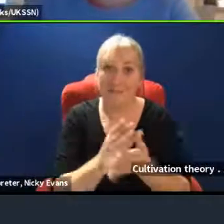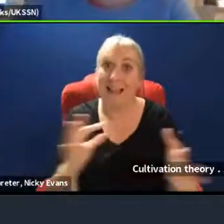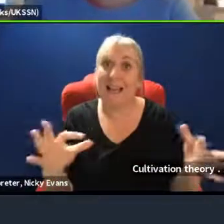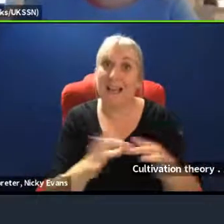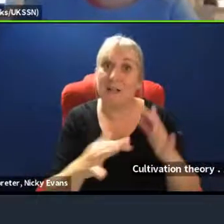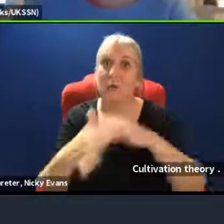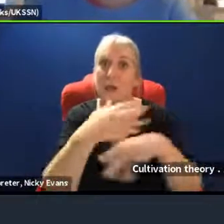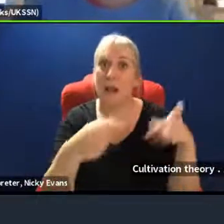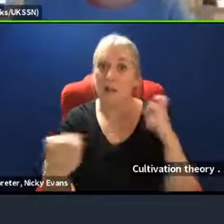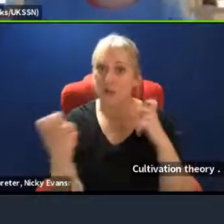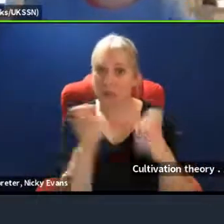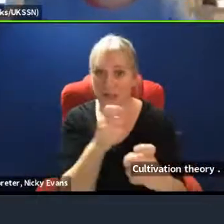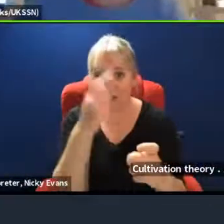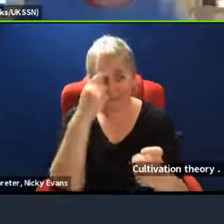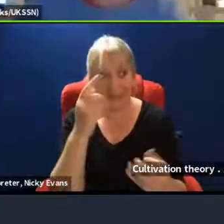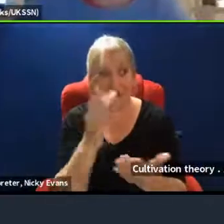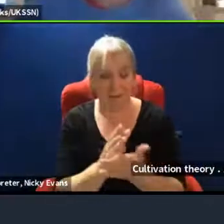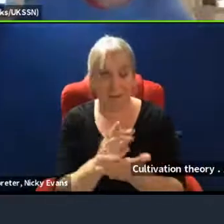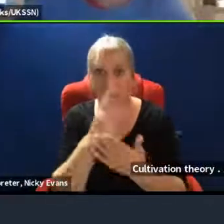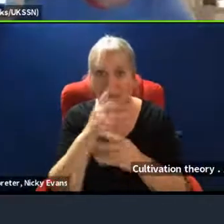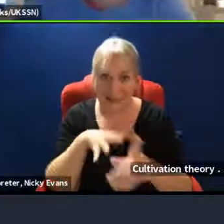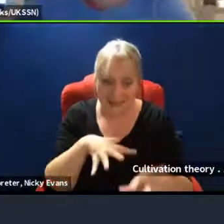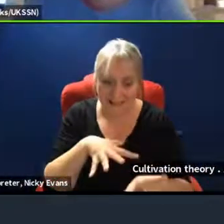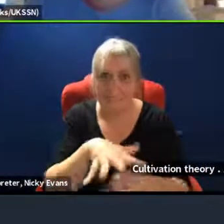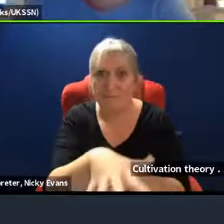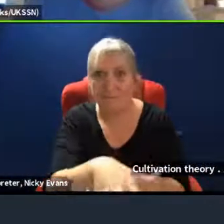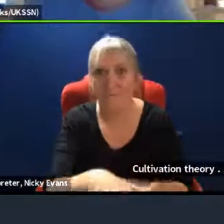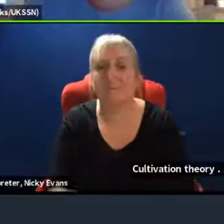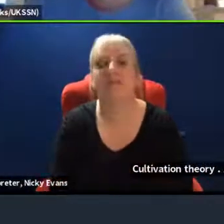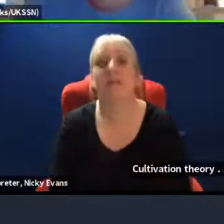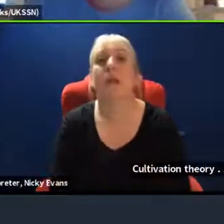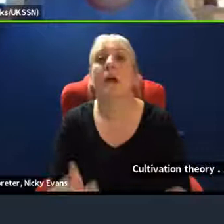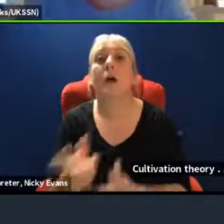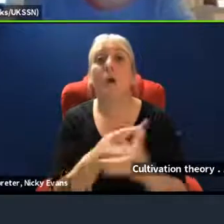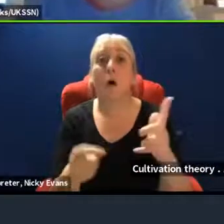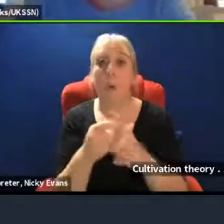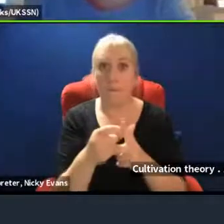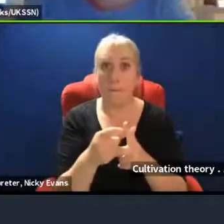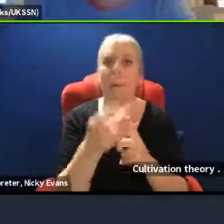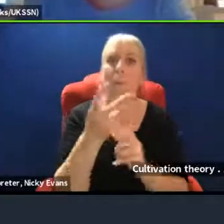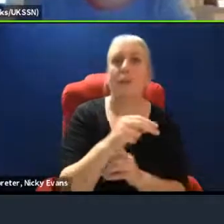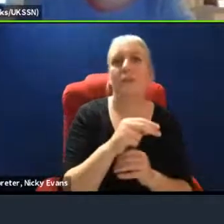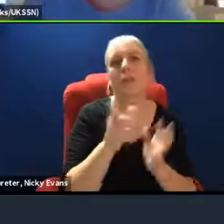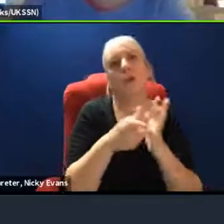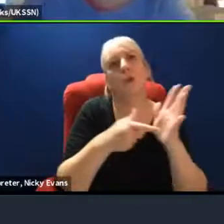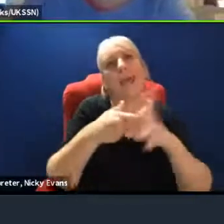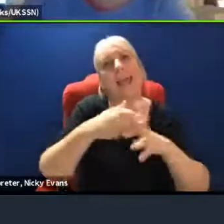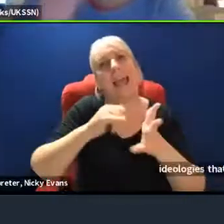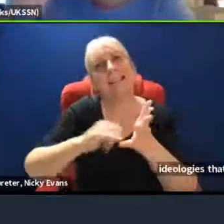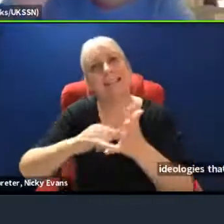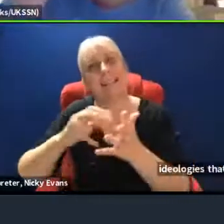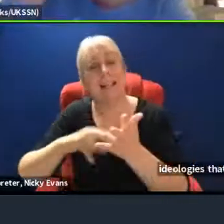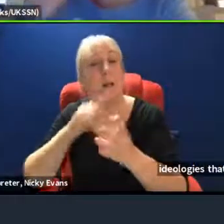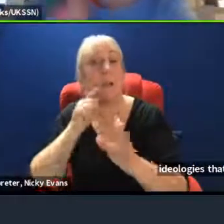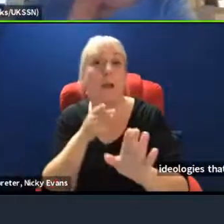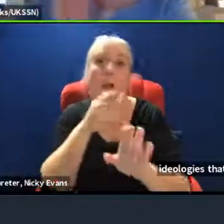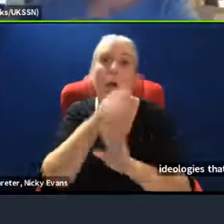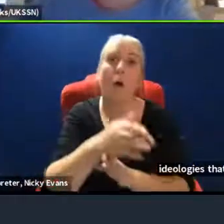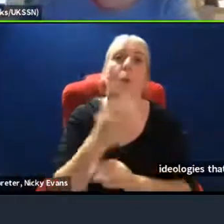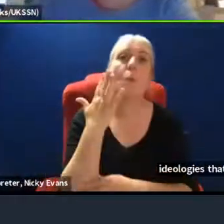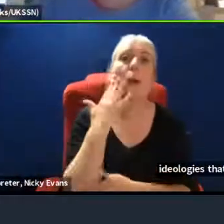So COP itself with the UK SSN, we're going from the fourth to the seventh of November,